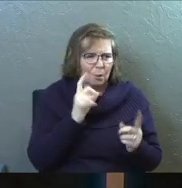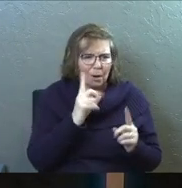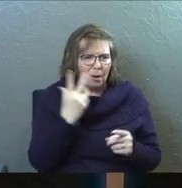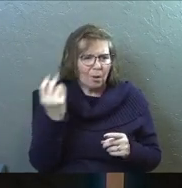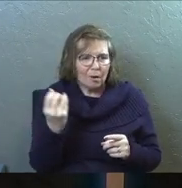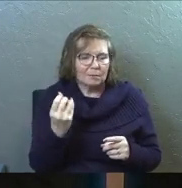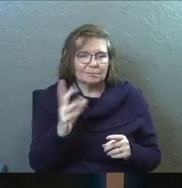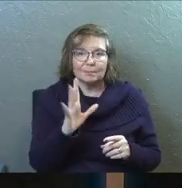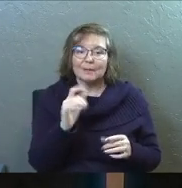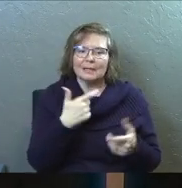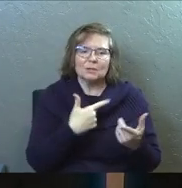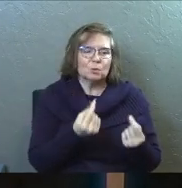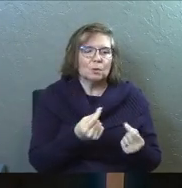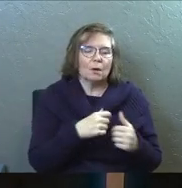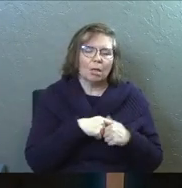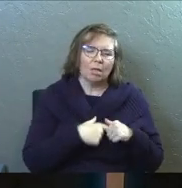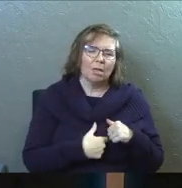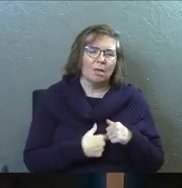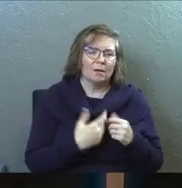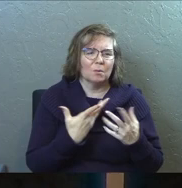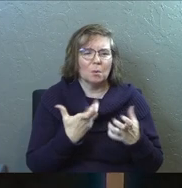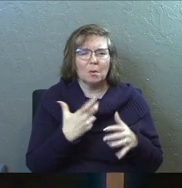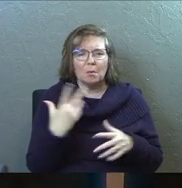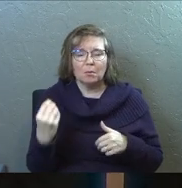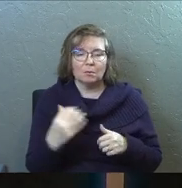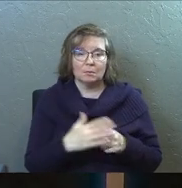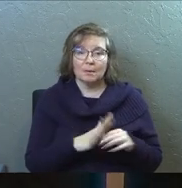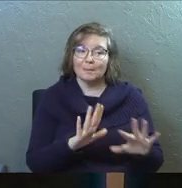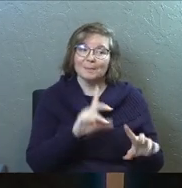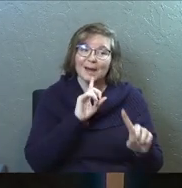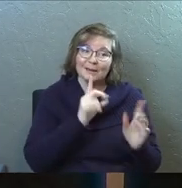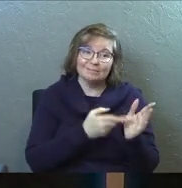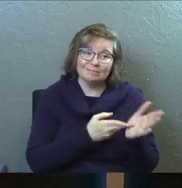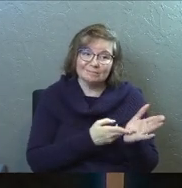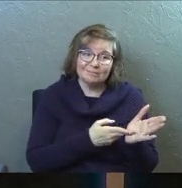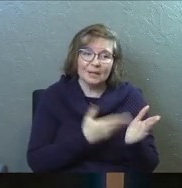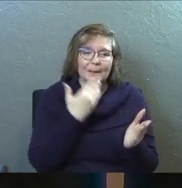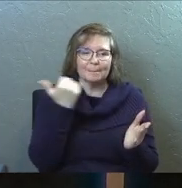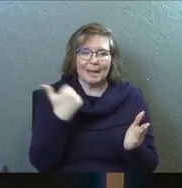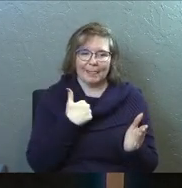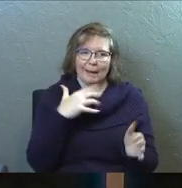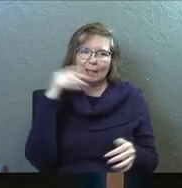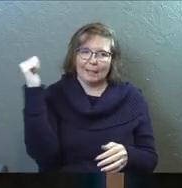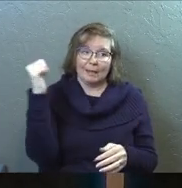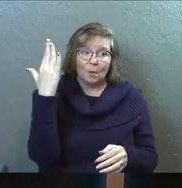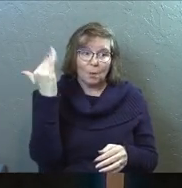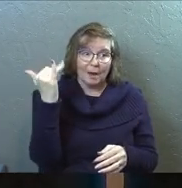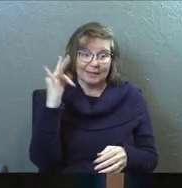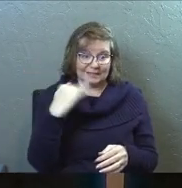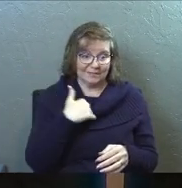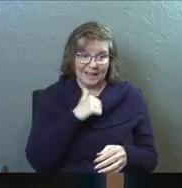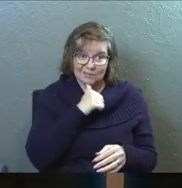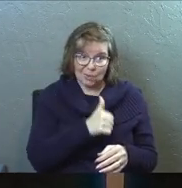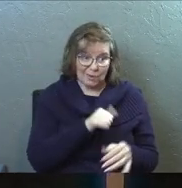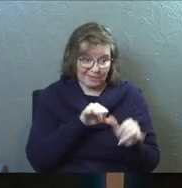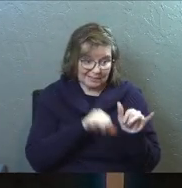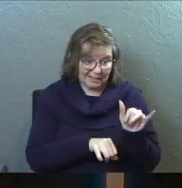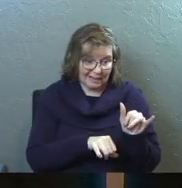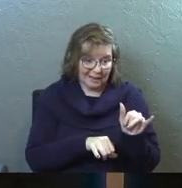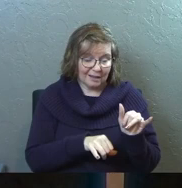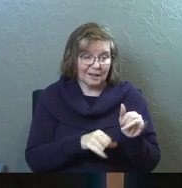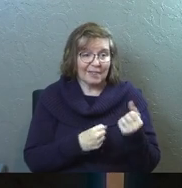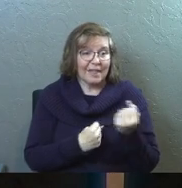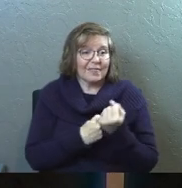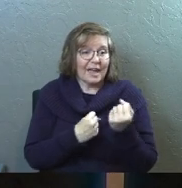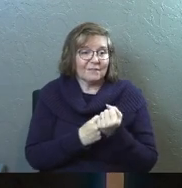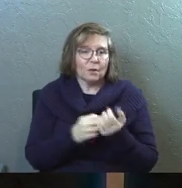grieve because of what I've told you. But in fact, it is best for you that I go away because if I don't, the advocate, which is the Holy Spirit won't